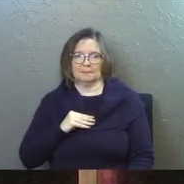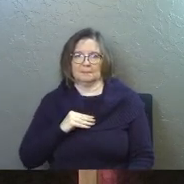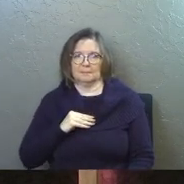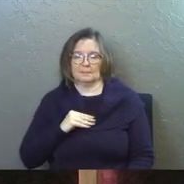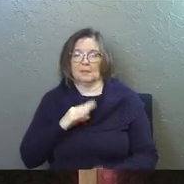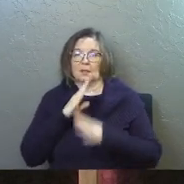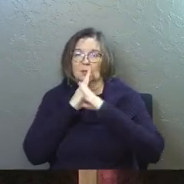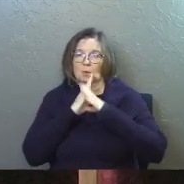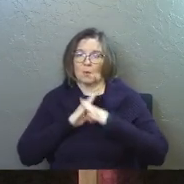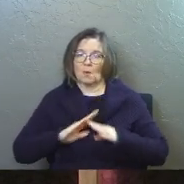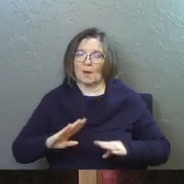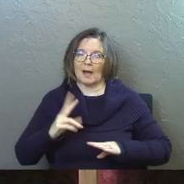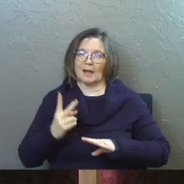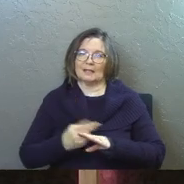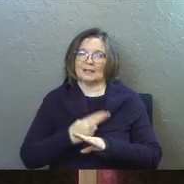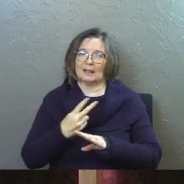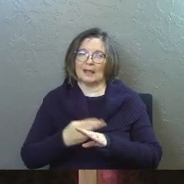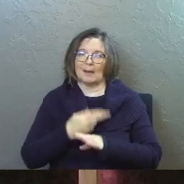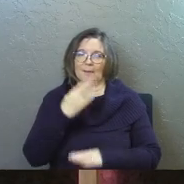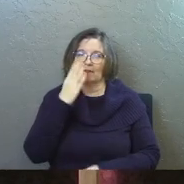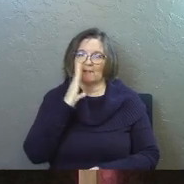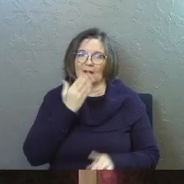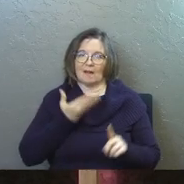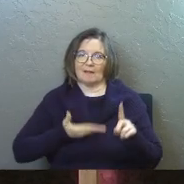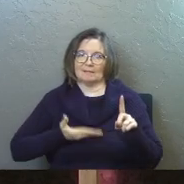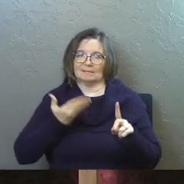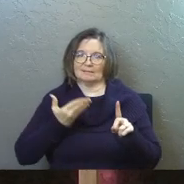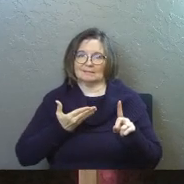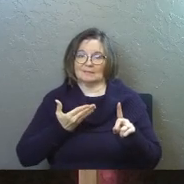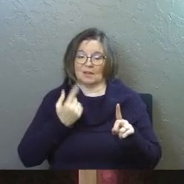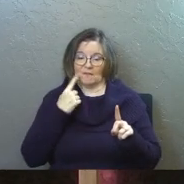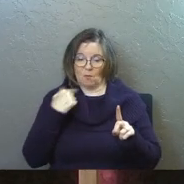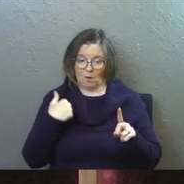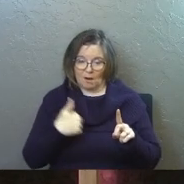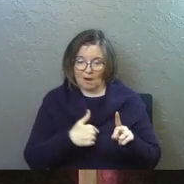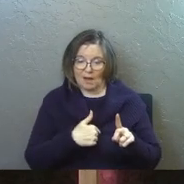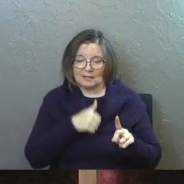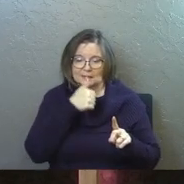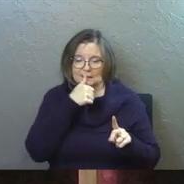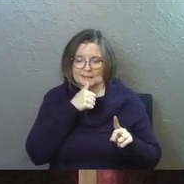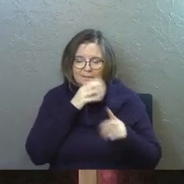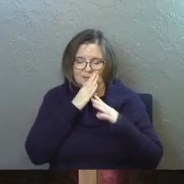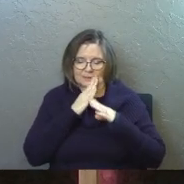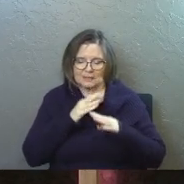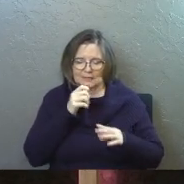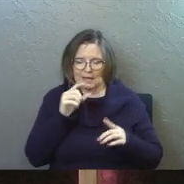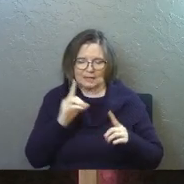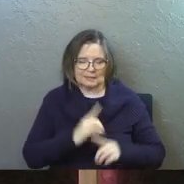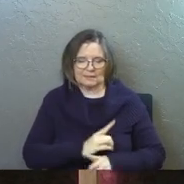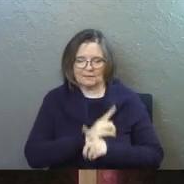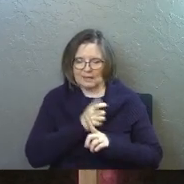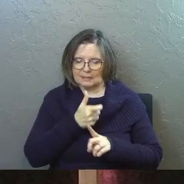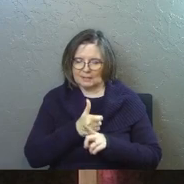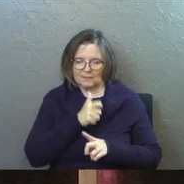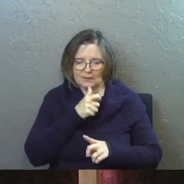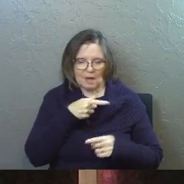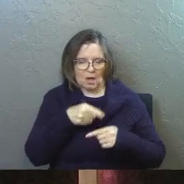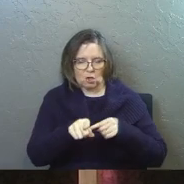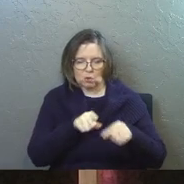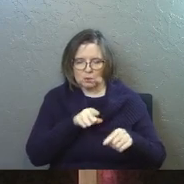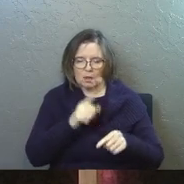The quiet lamb of God. For us, he suffered silently, not defending himself and not accusing for